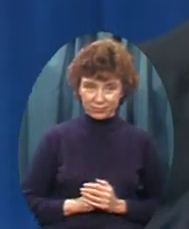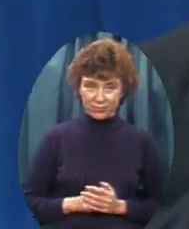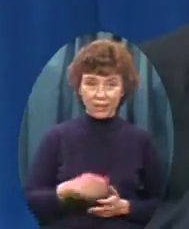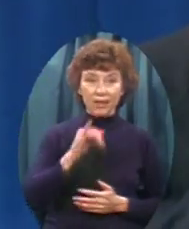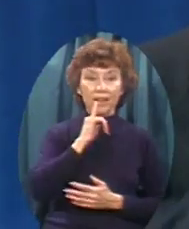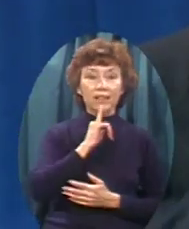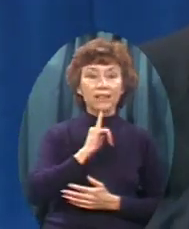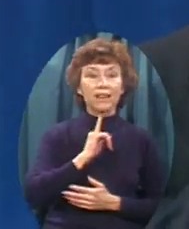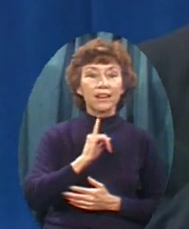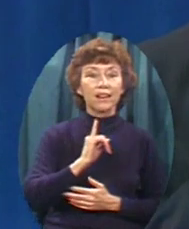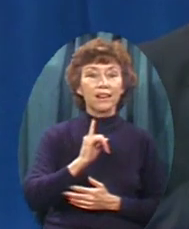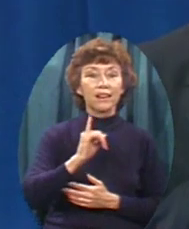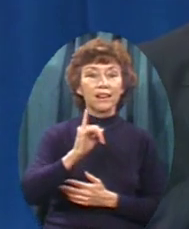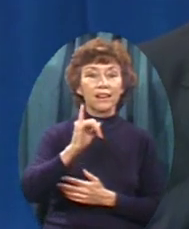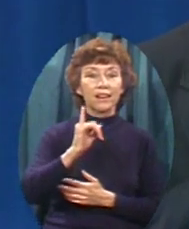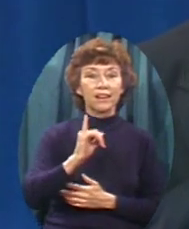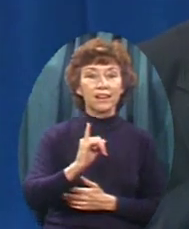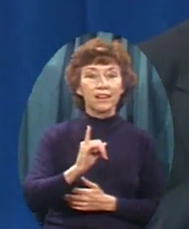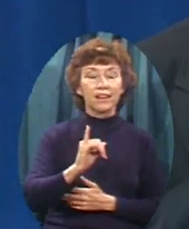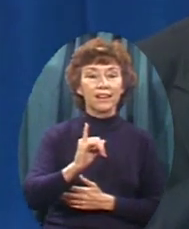life